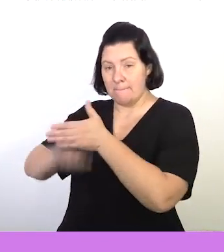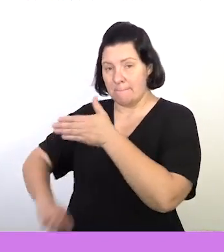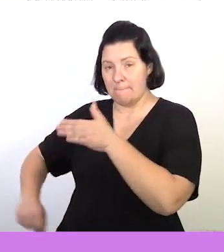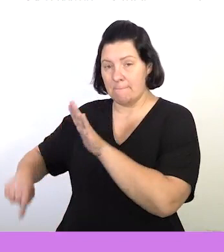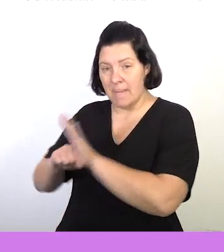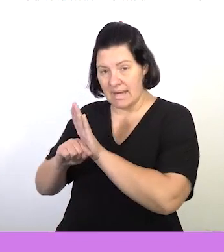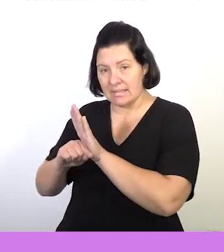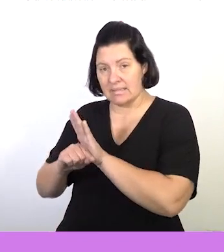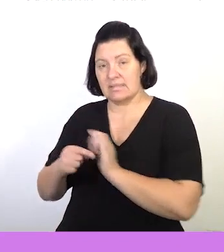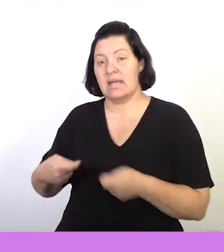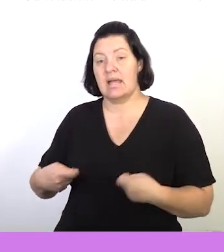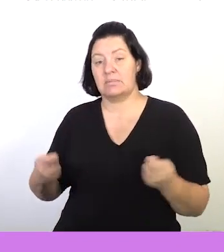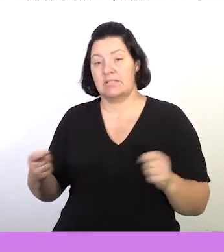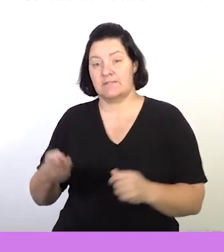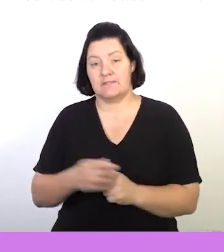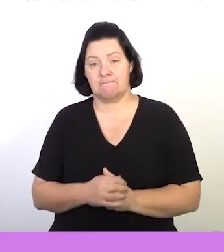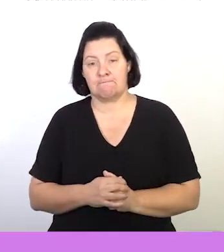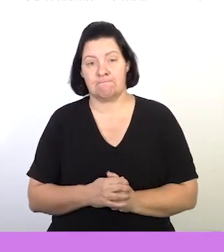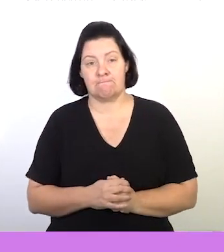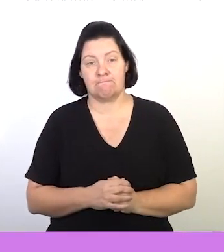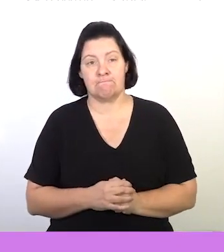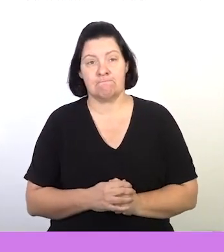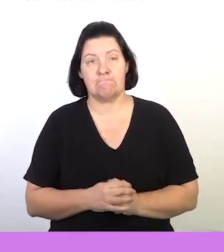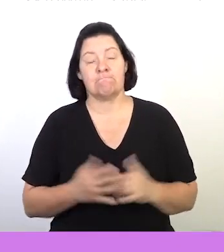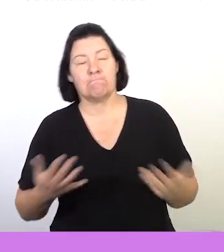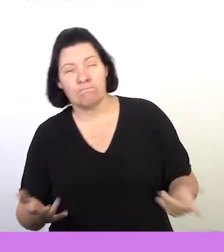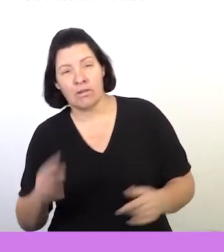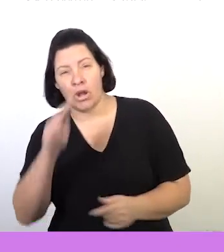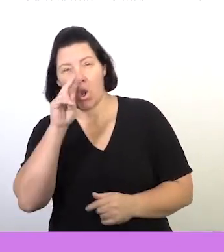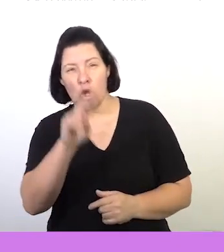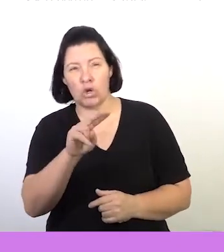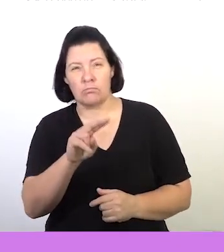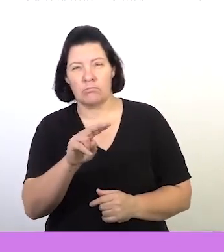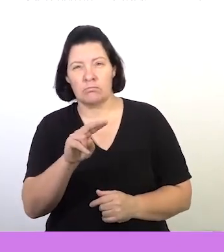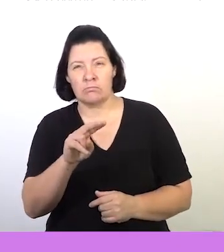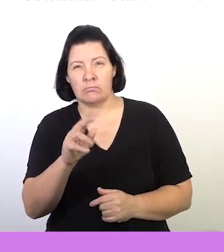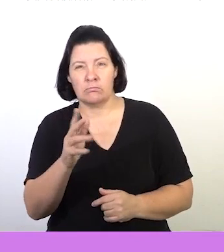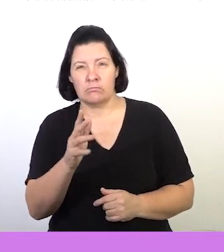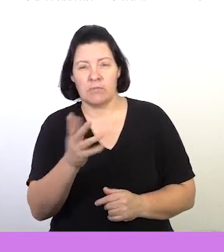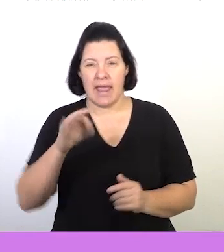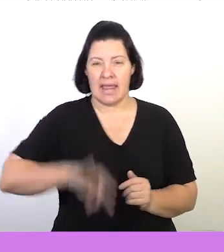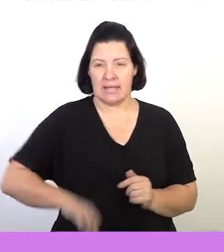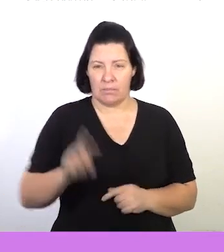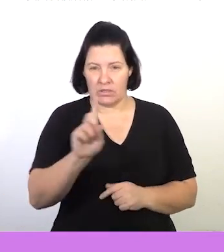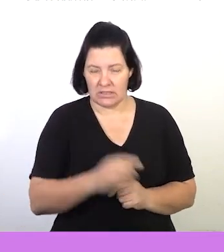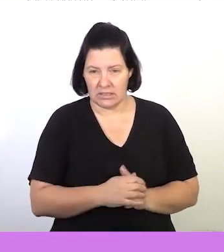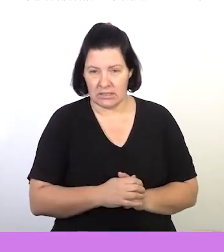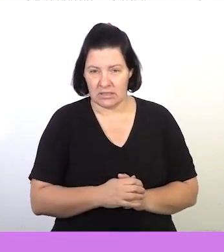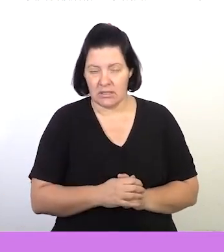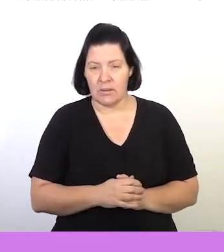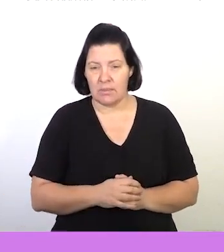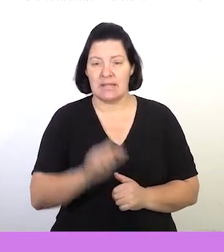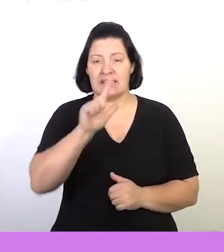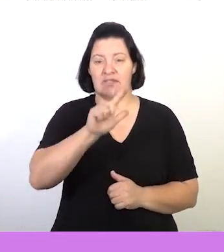minus our expenses. Okay. So now let's quickly look at what is the income,